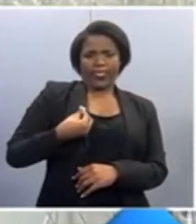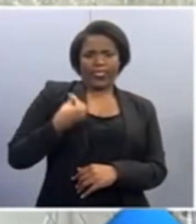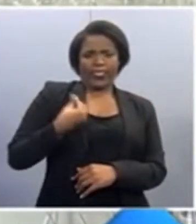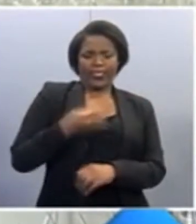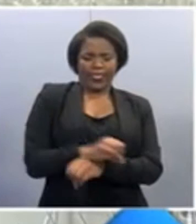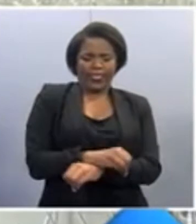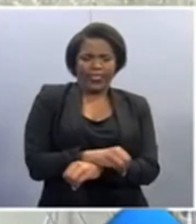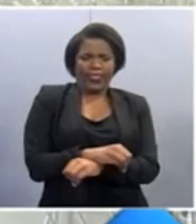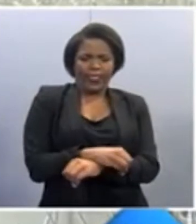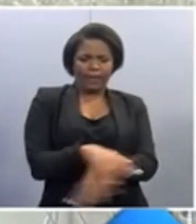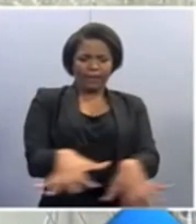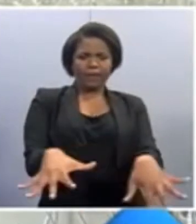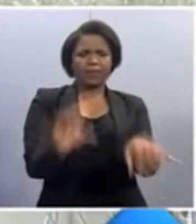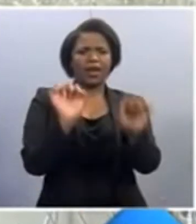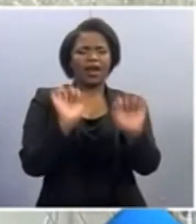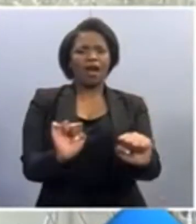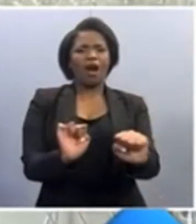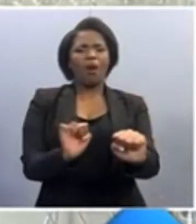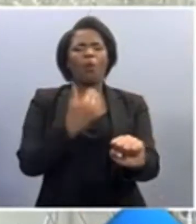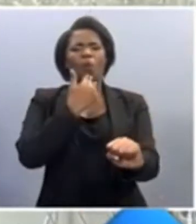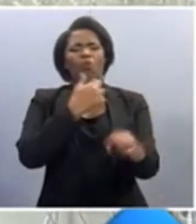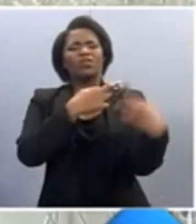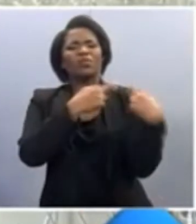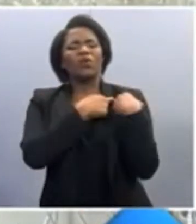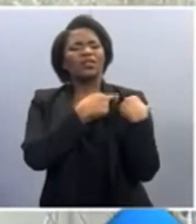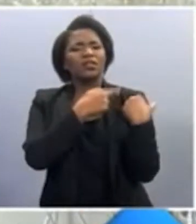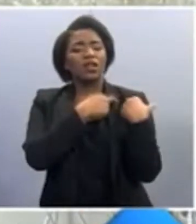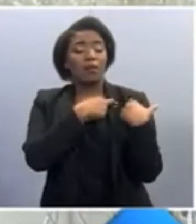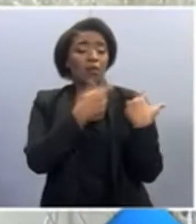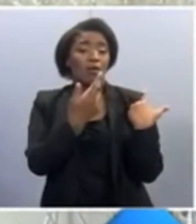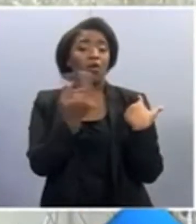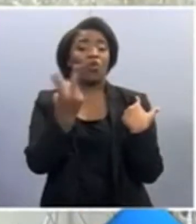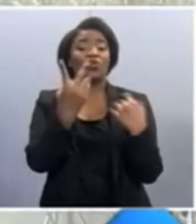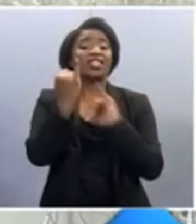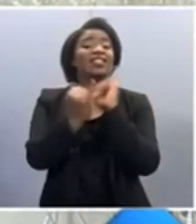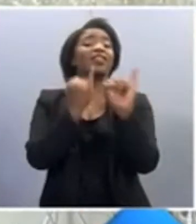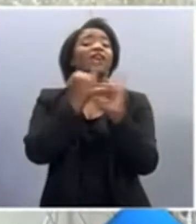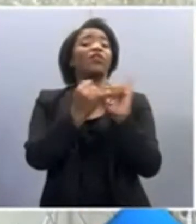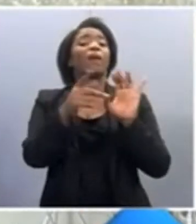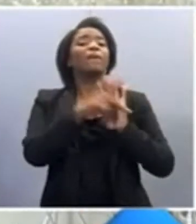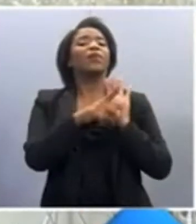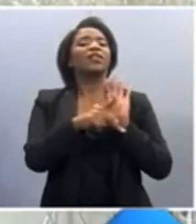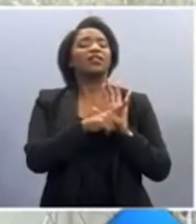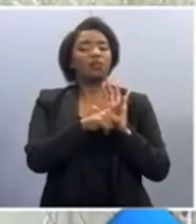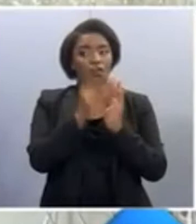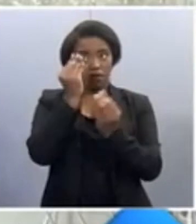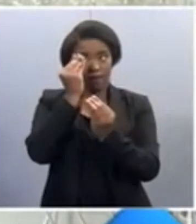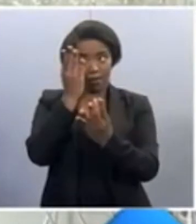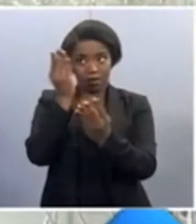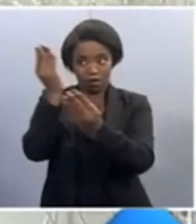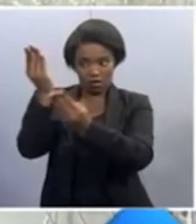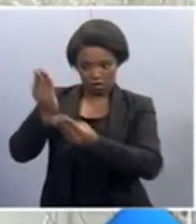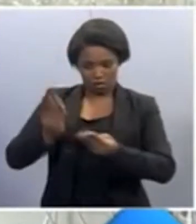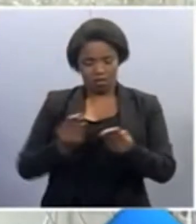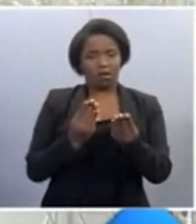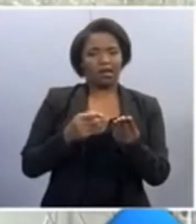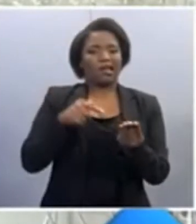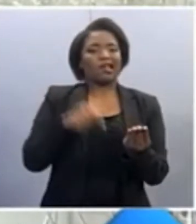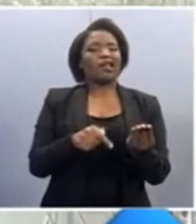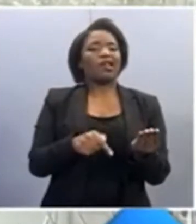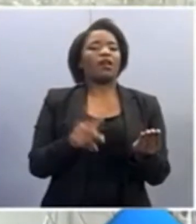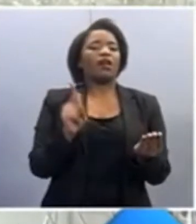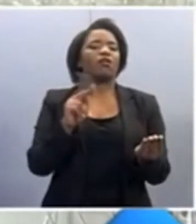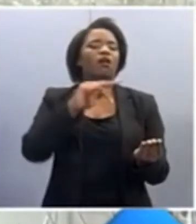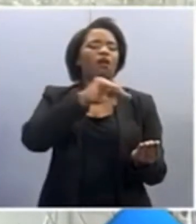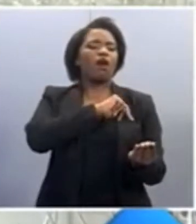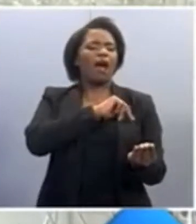that result, that now is translated into national policy. How can we use that information very quickly to try to